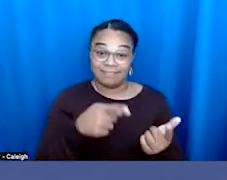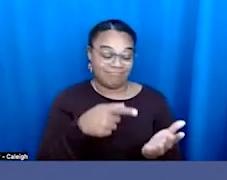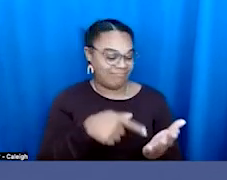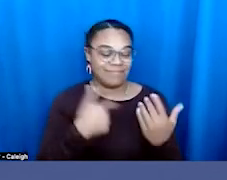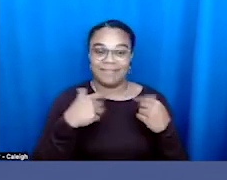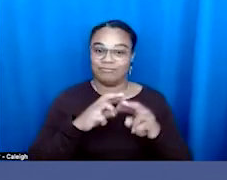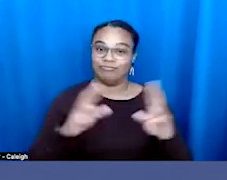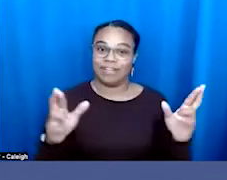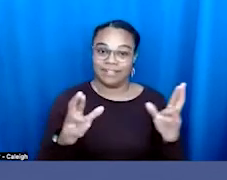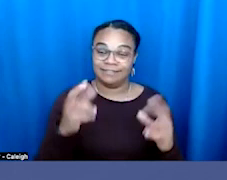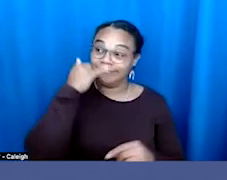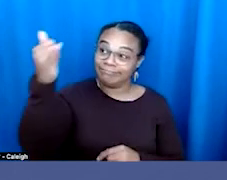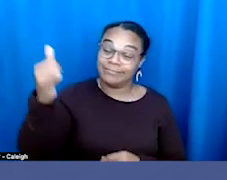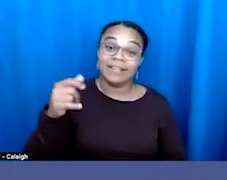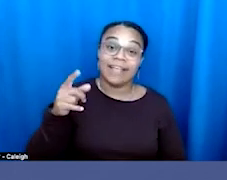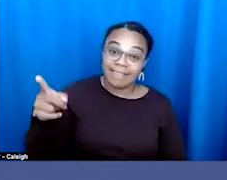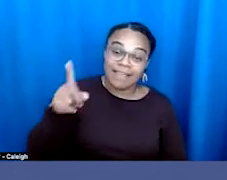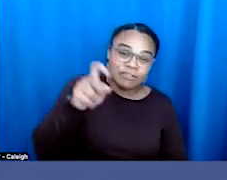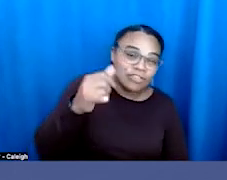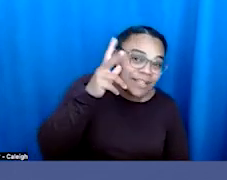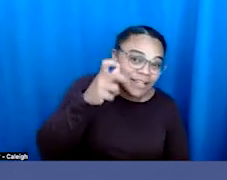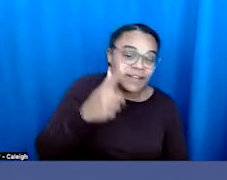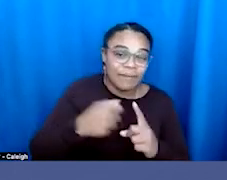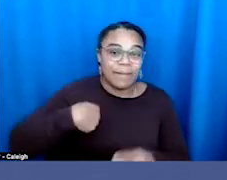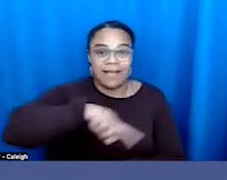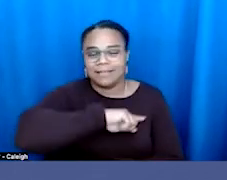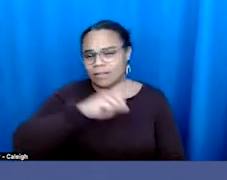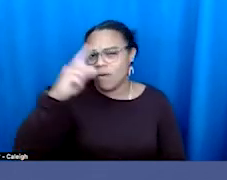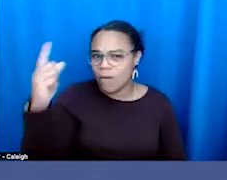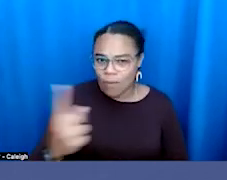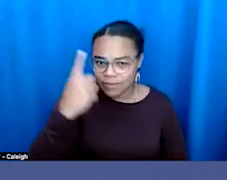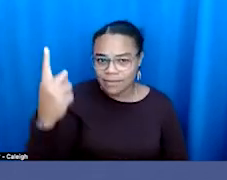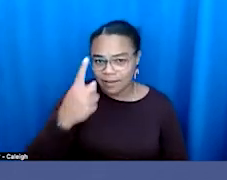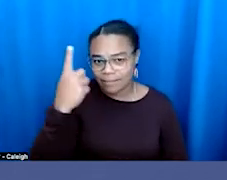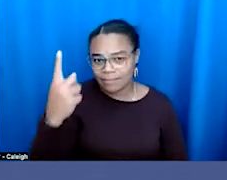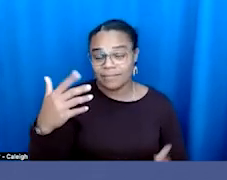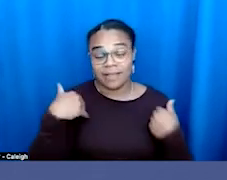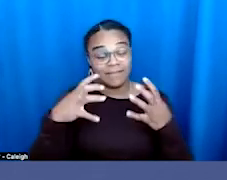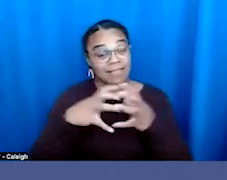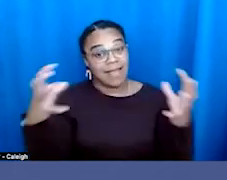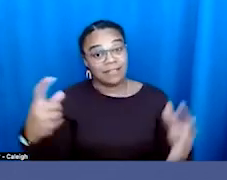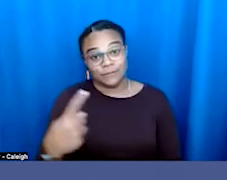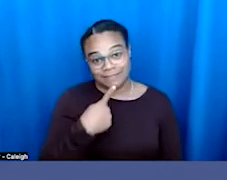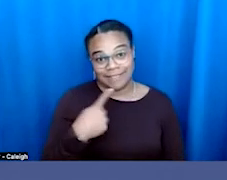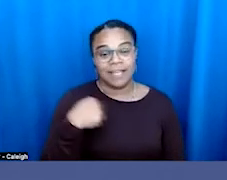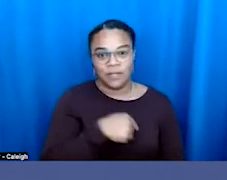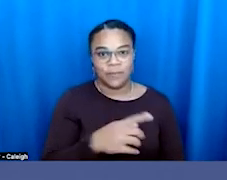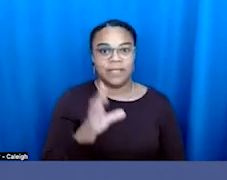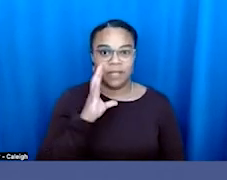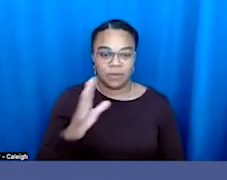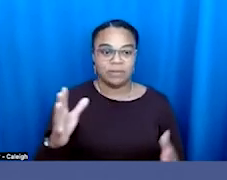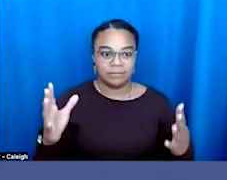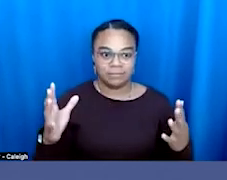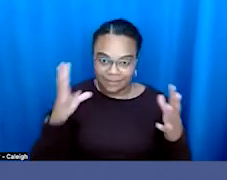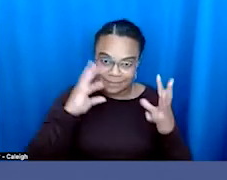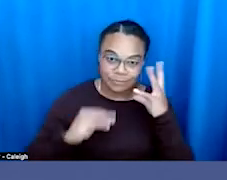They should be hearing from us all the time because we have a lot to say, and we're impacted in deep,